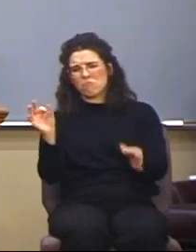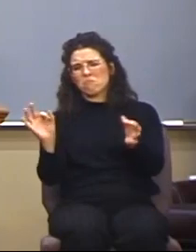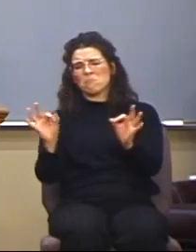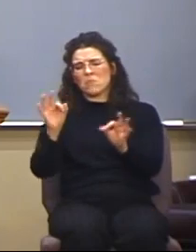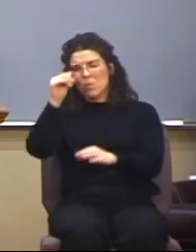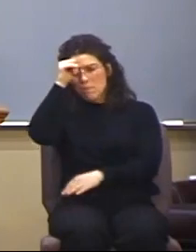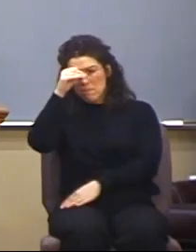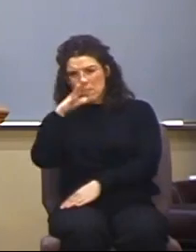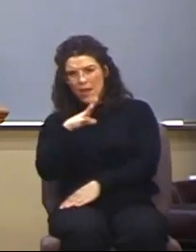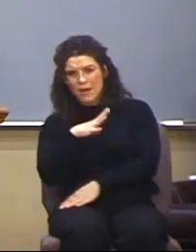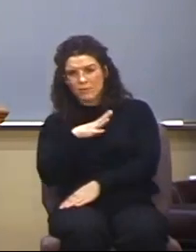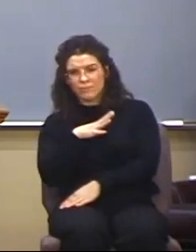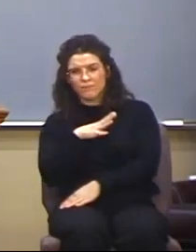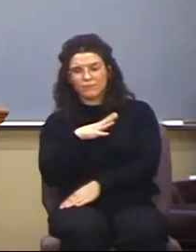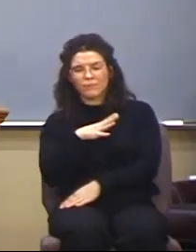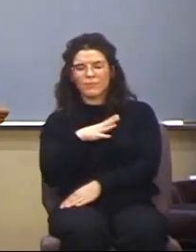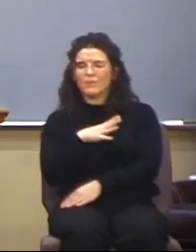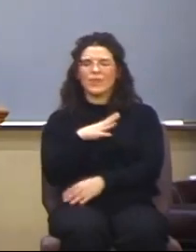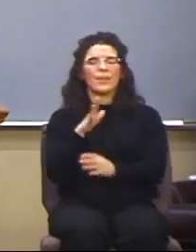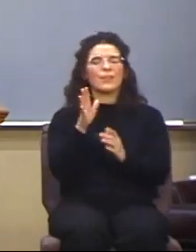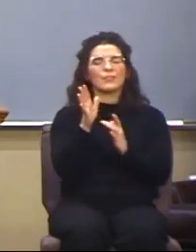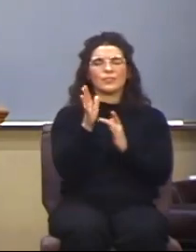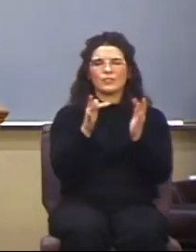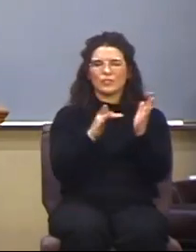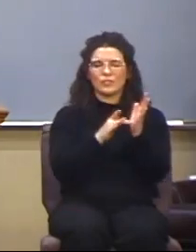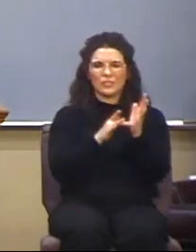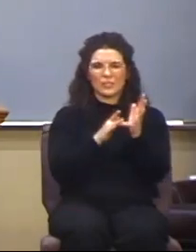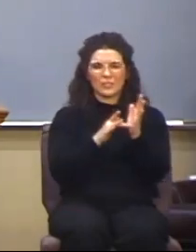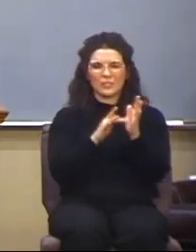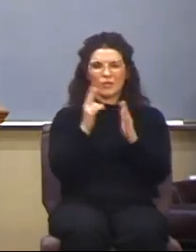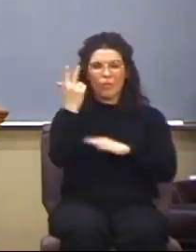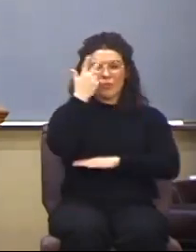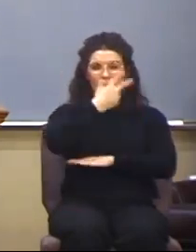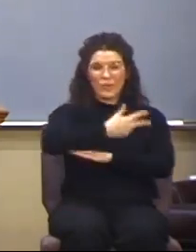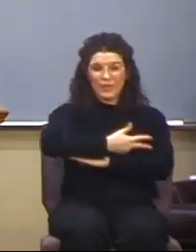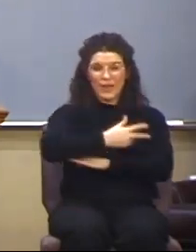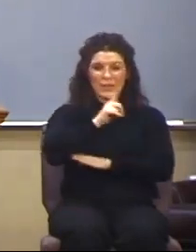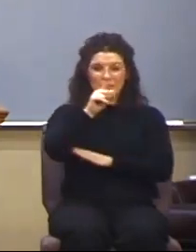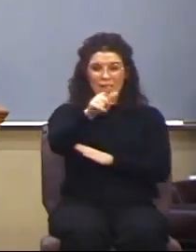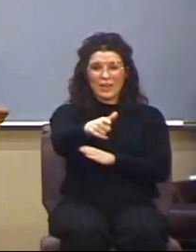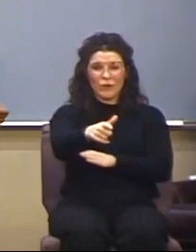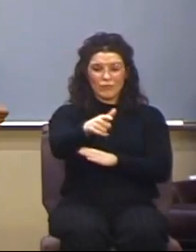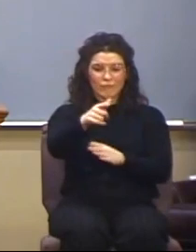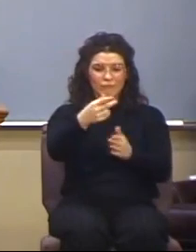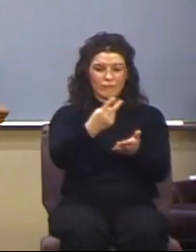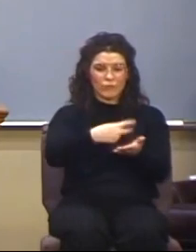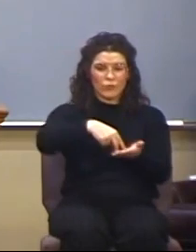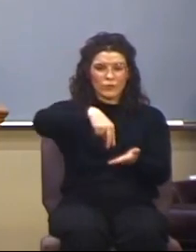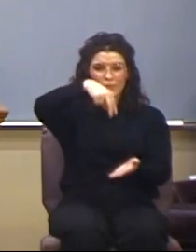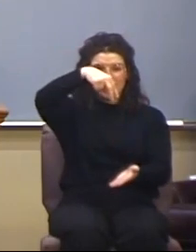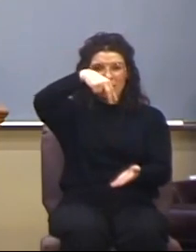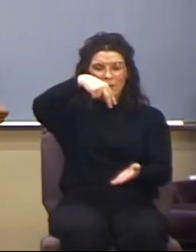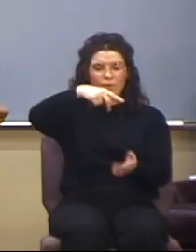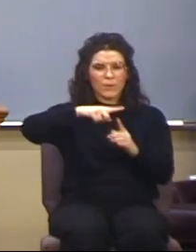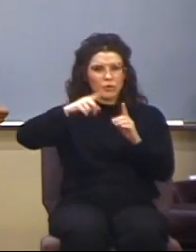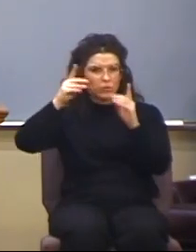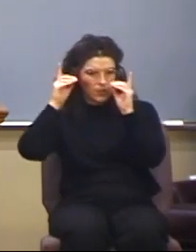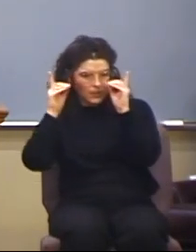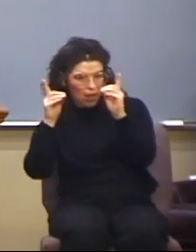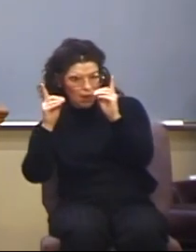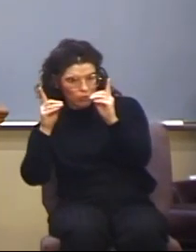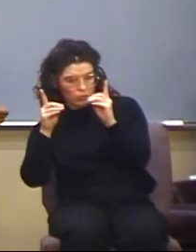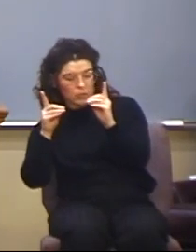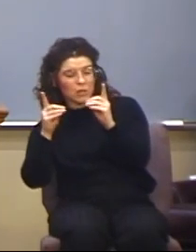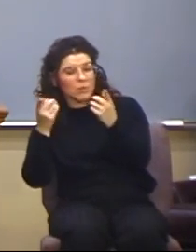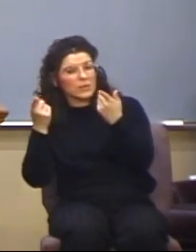dead three days later. There is a doctrine being taught that Jesus was accursed and He never rose from the